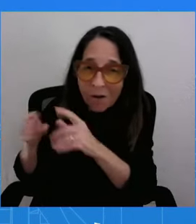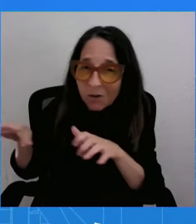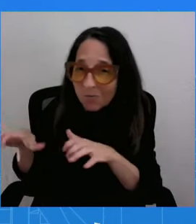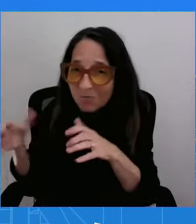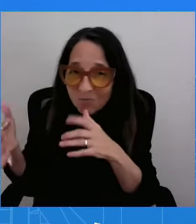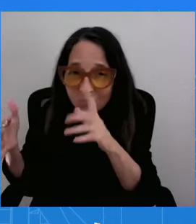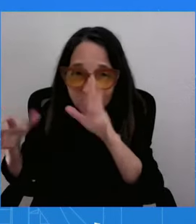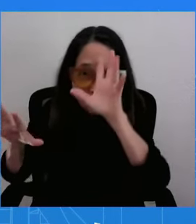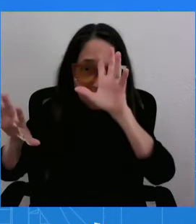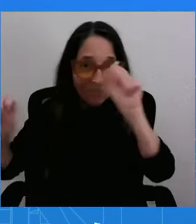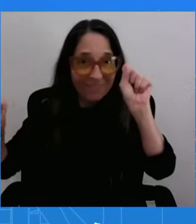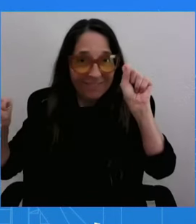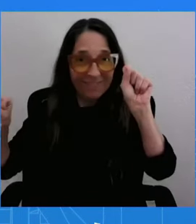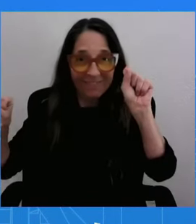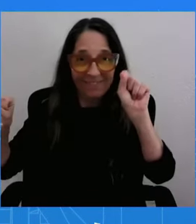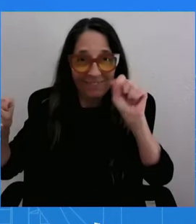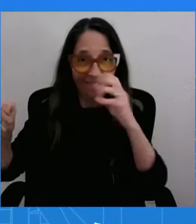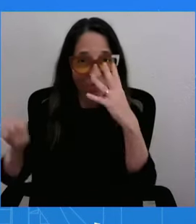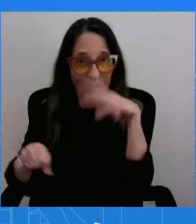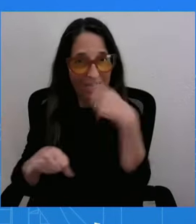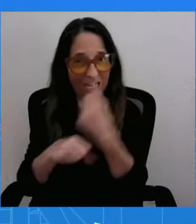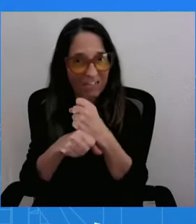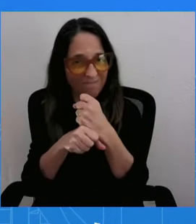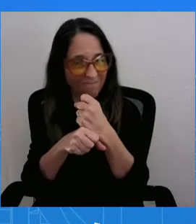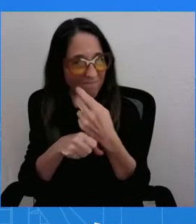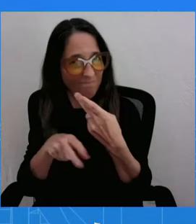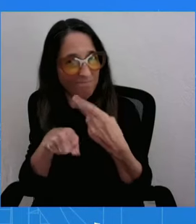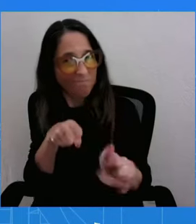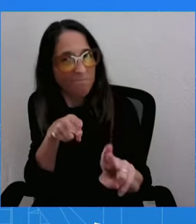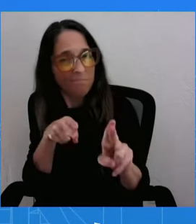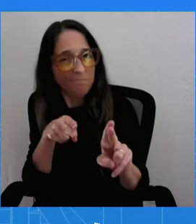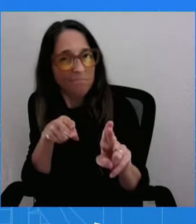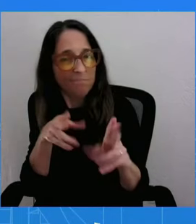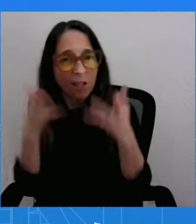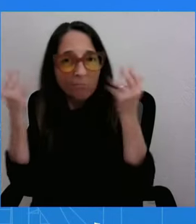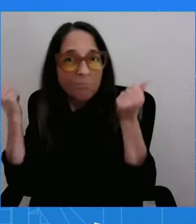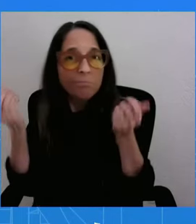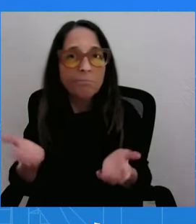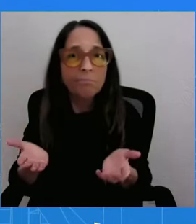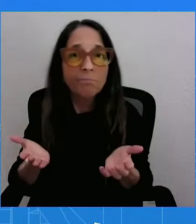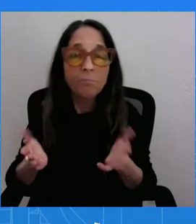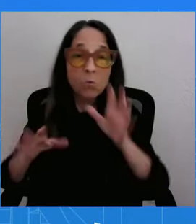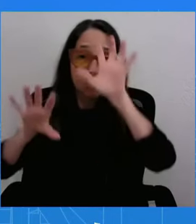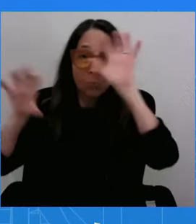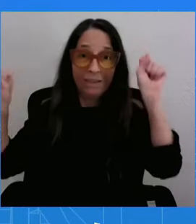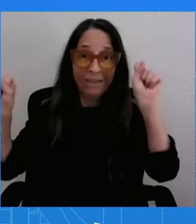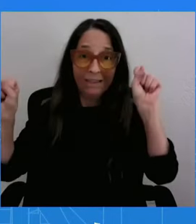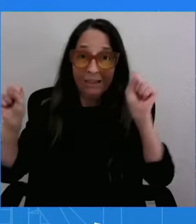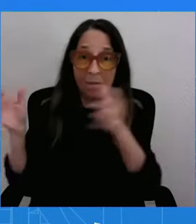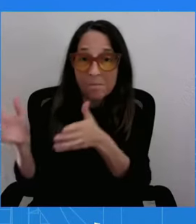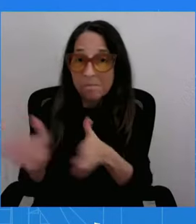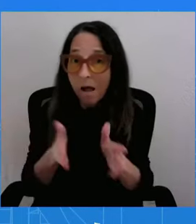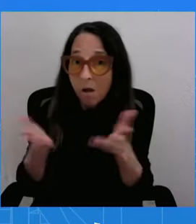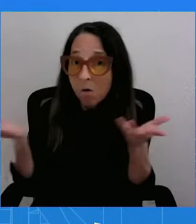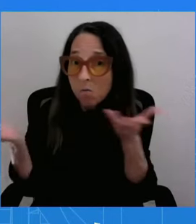Does he think, or is he planning to take another shot at gun control with what time he has